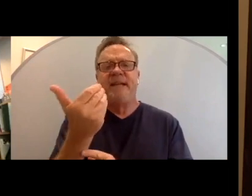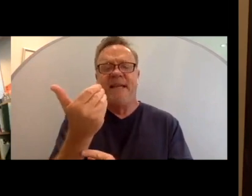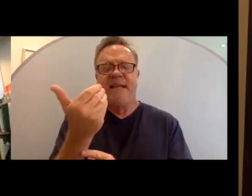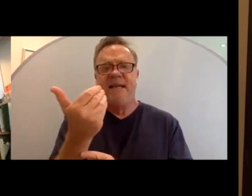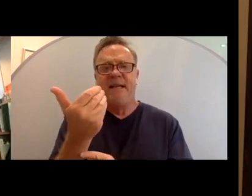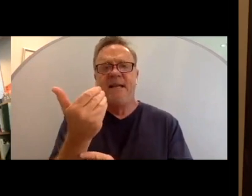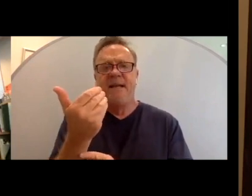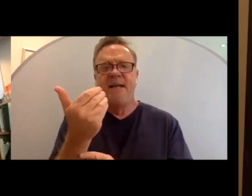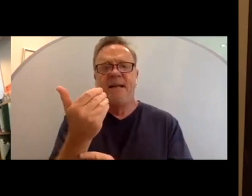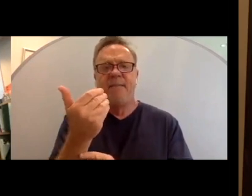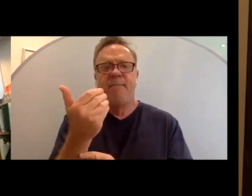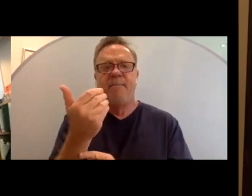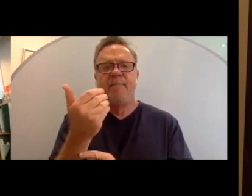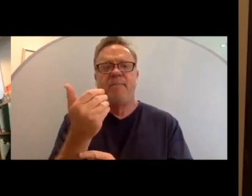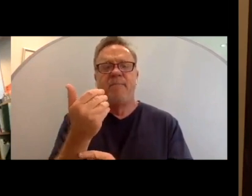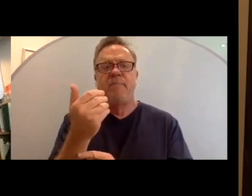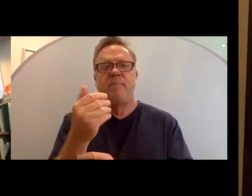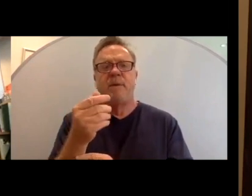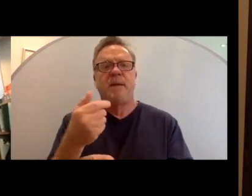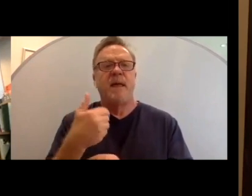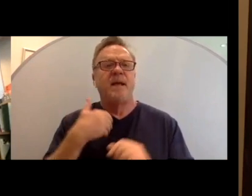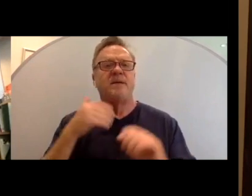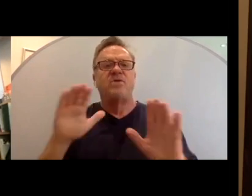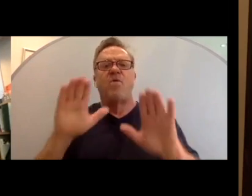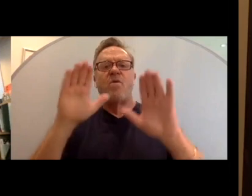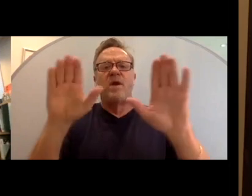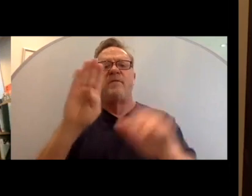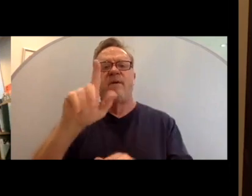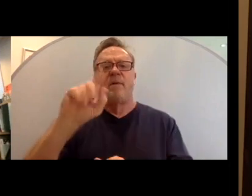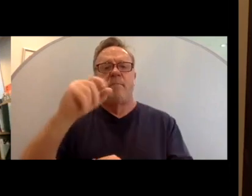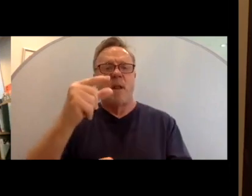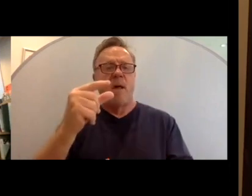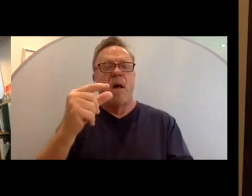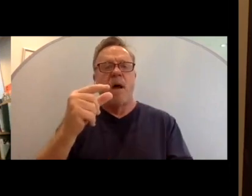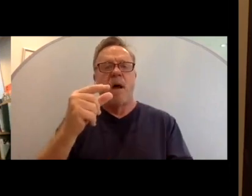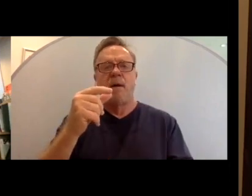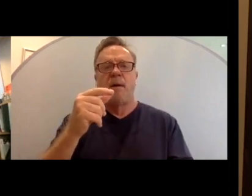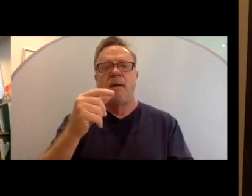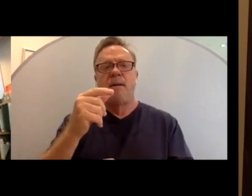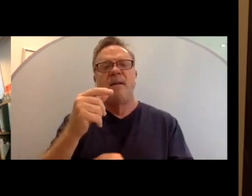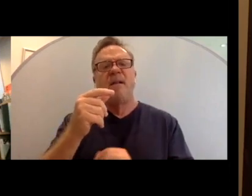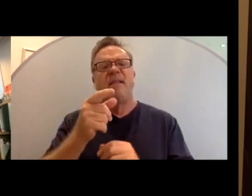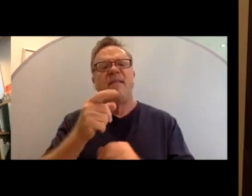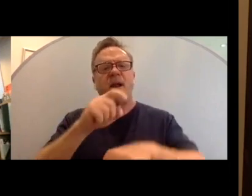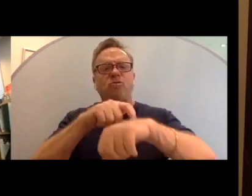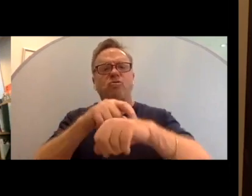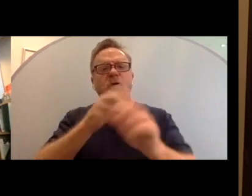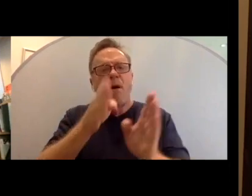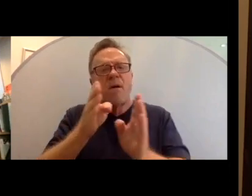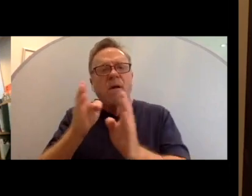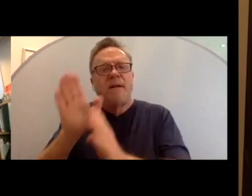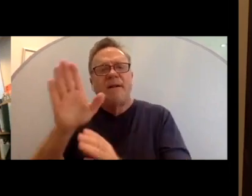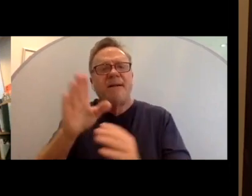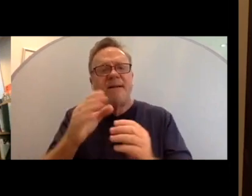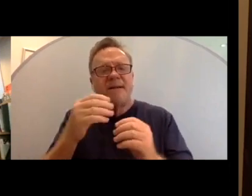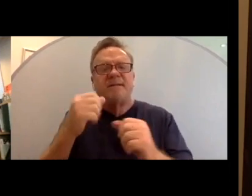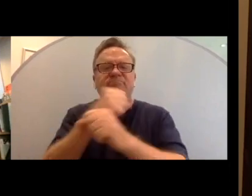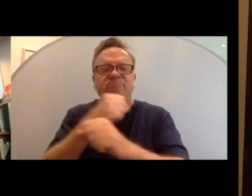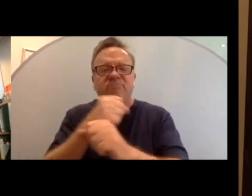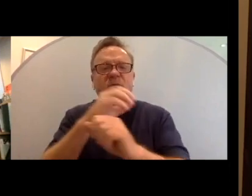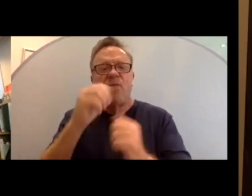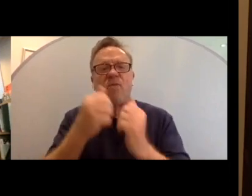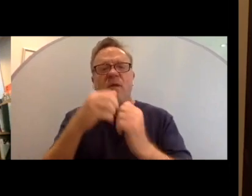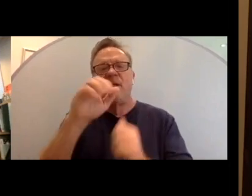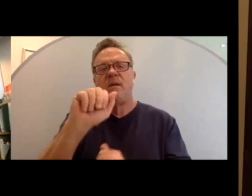He has a wonderful blog sort of chronicling his battle with ALS and his